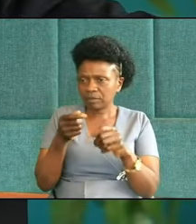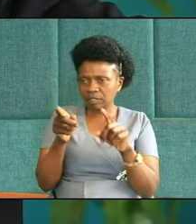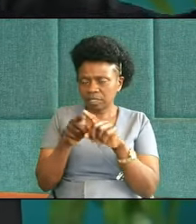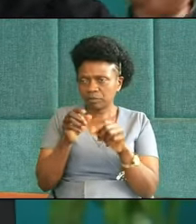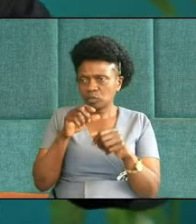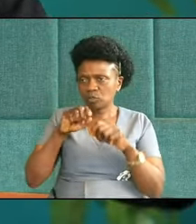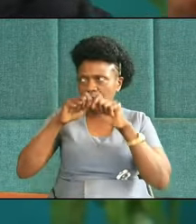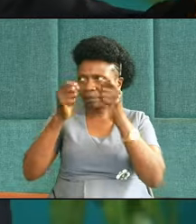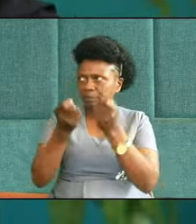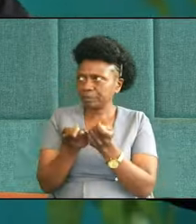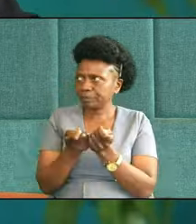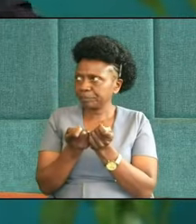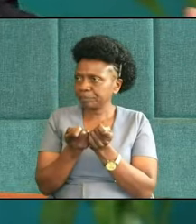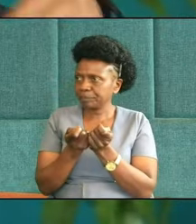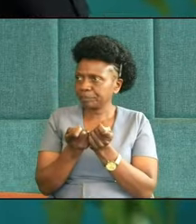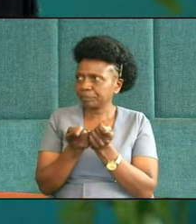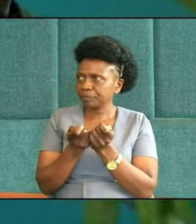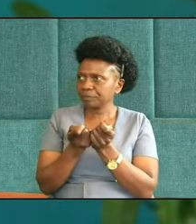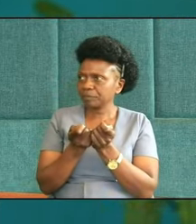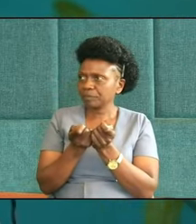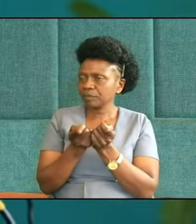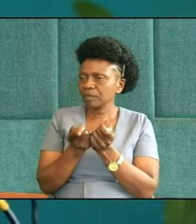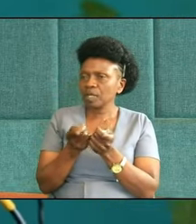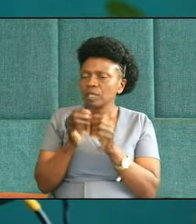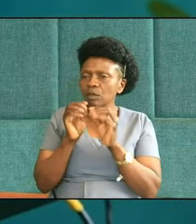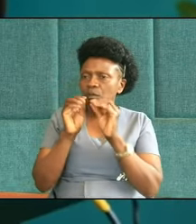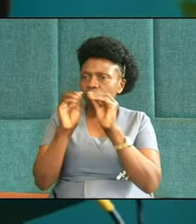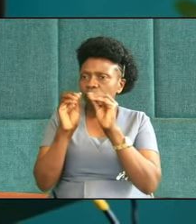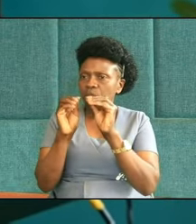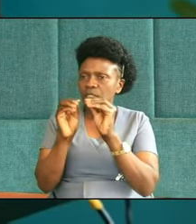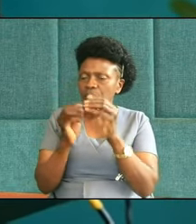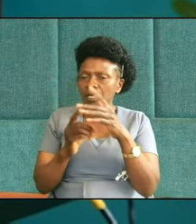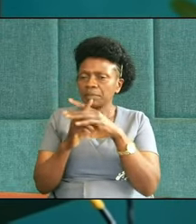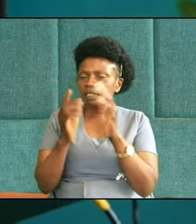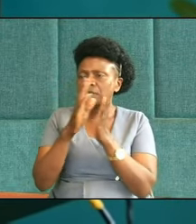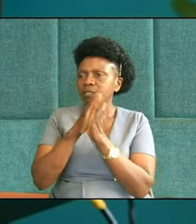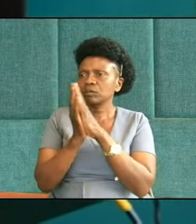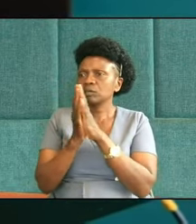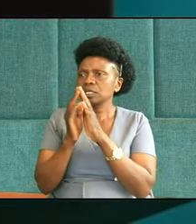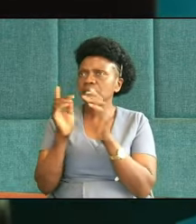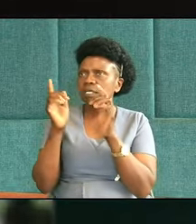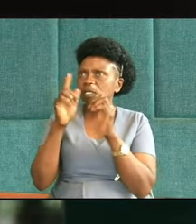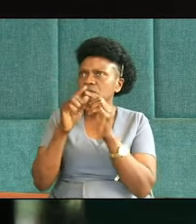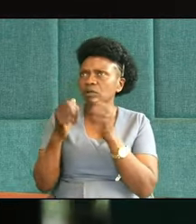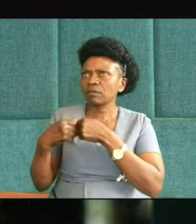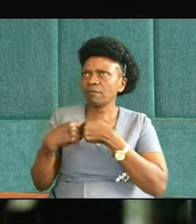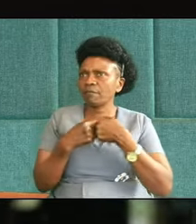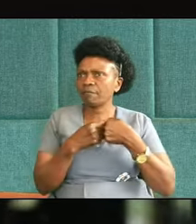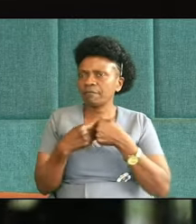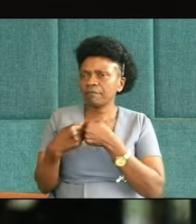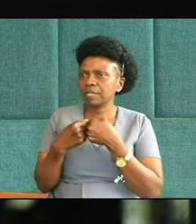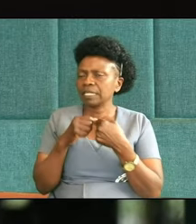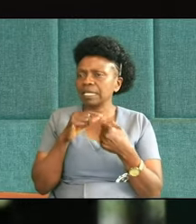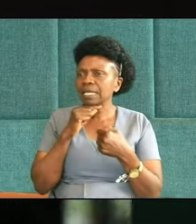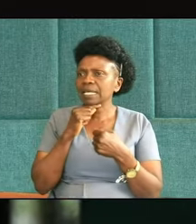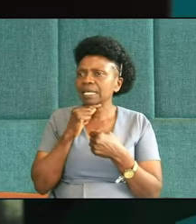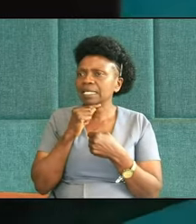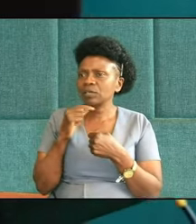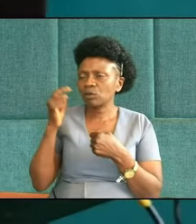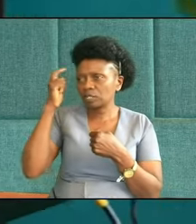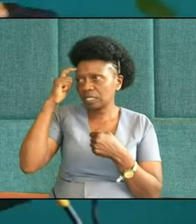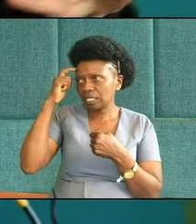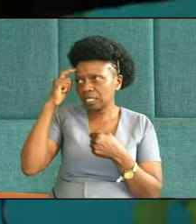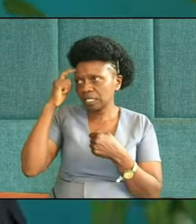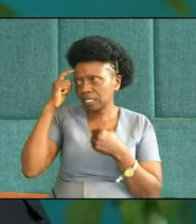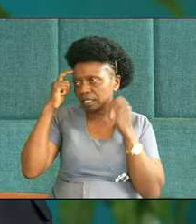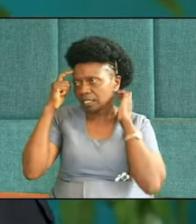spiritually, step by step. It appears, in the story, seems like he is fighting a guilty conscience. And he is